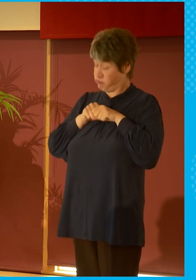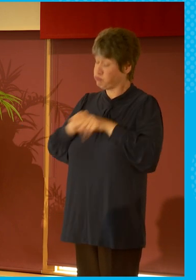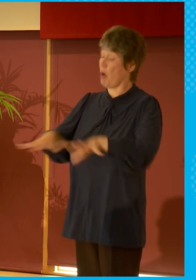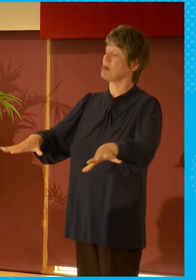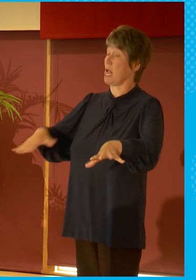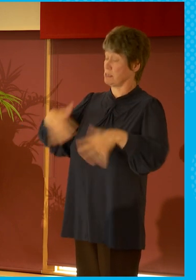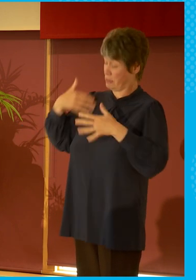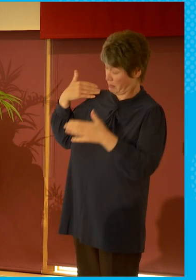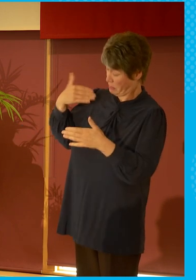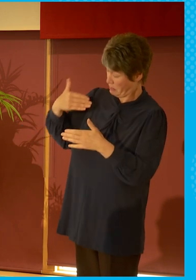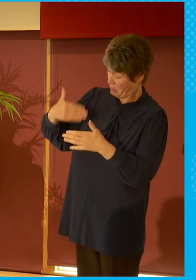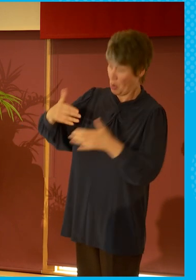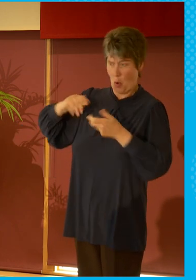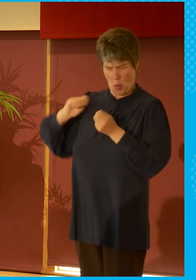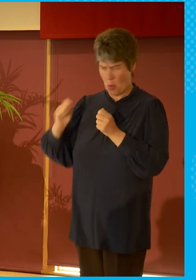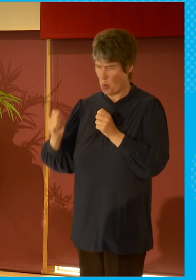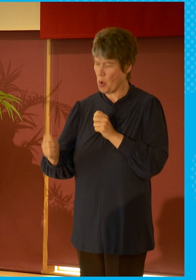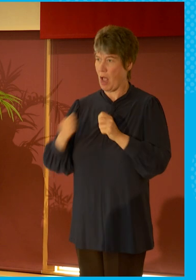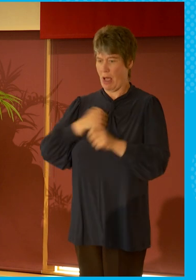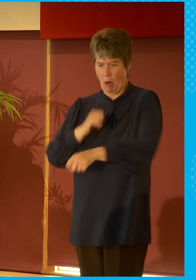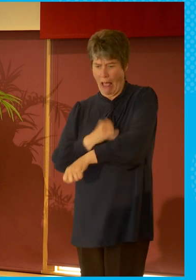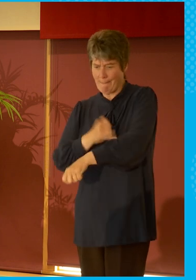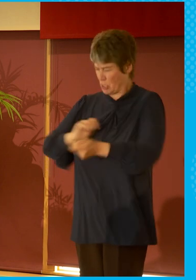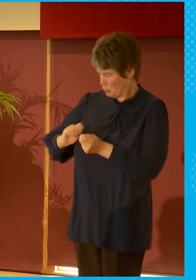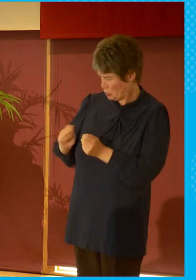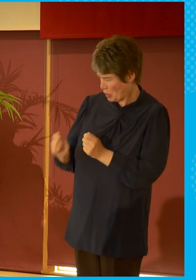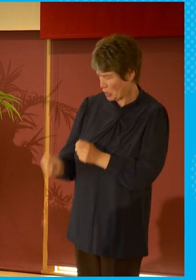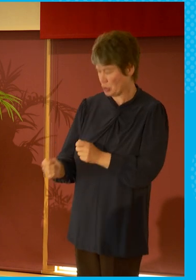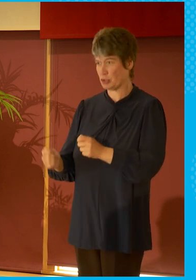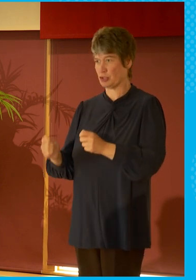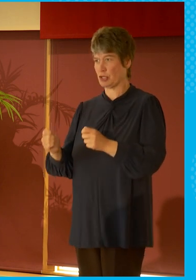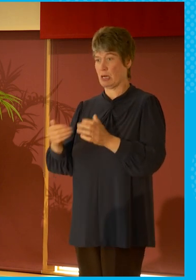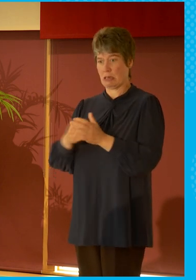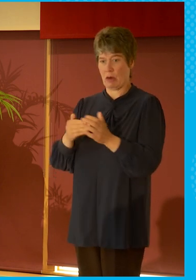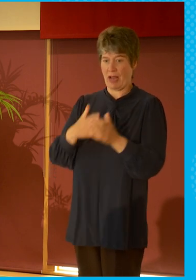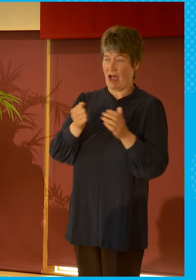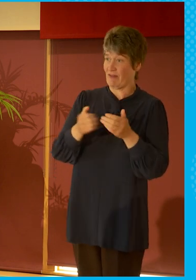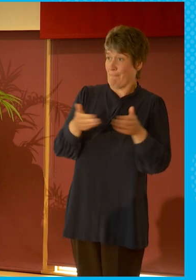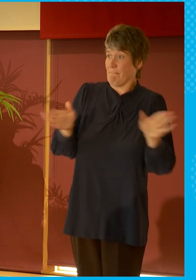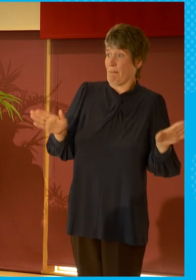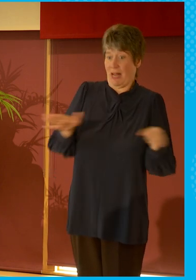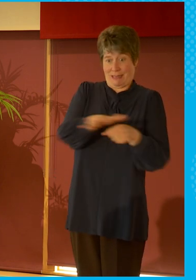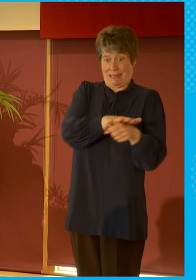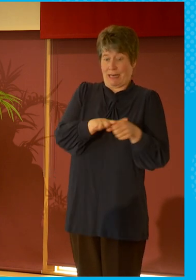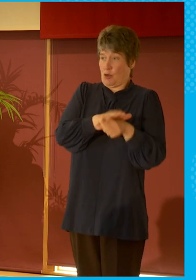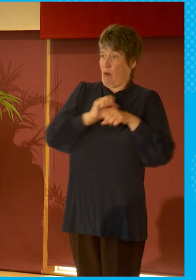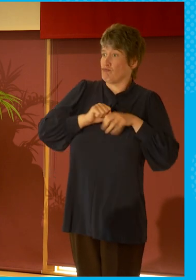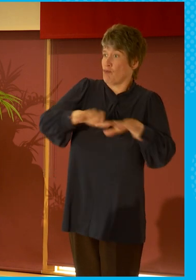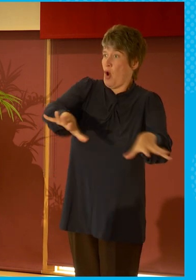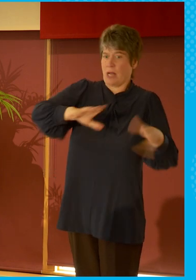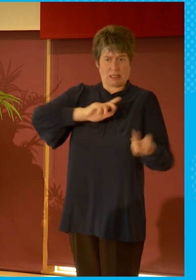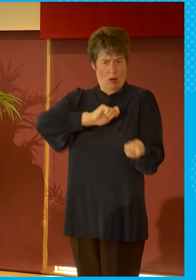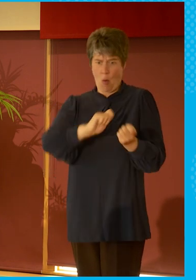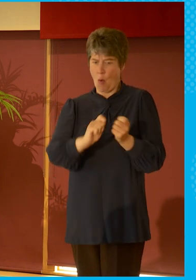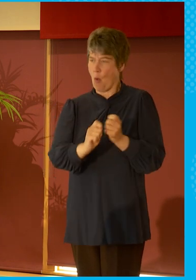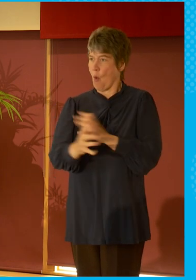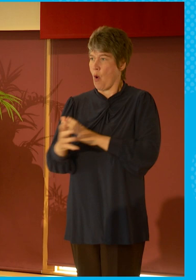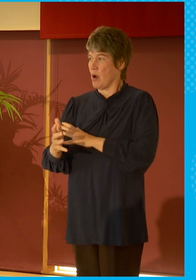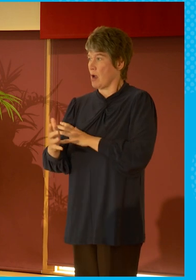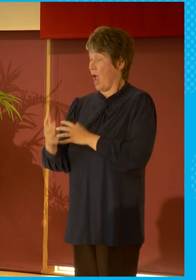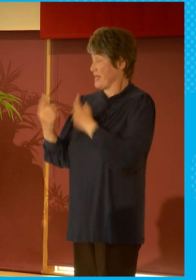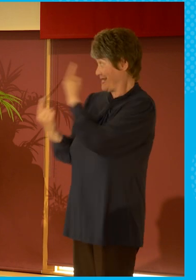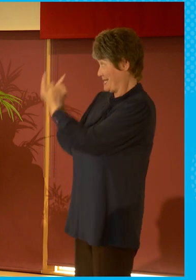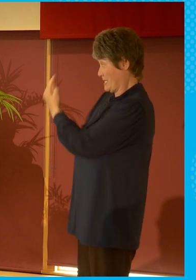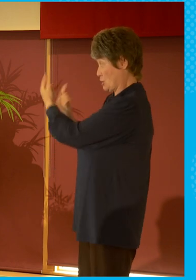habits have changed, the nature of broadcasting, public sector broadcasting has changed and each of the panel has a unique